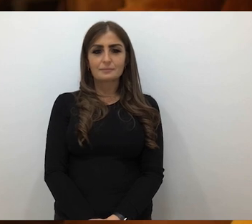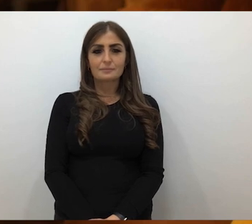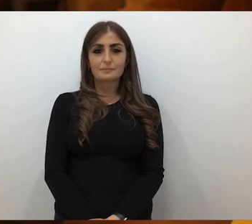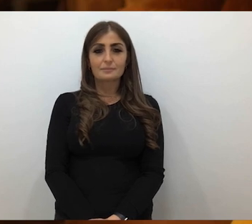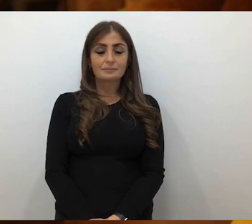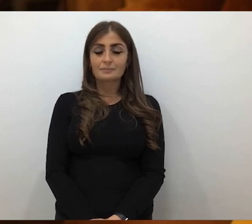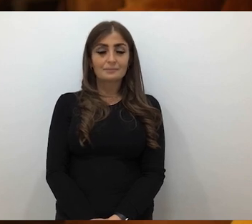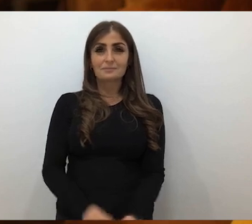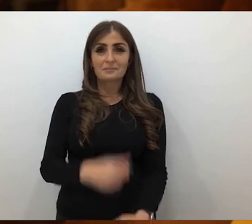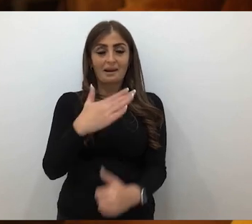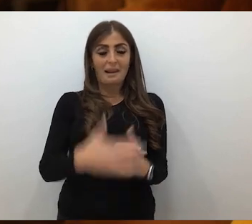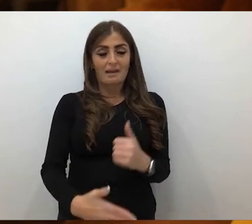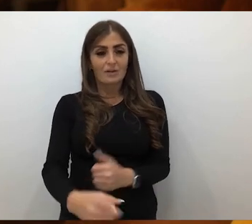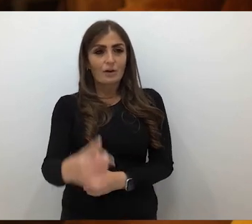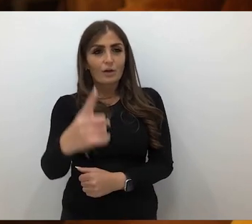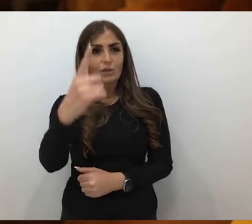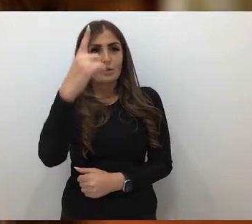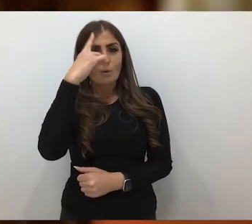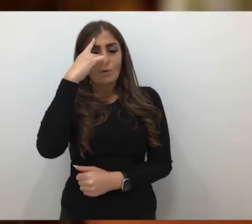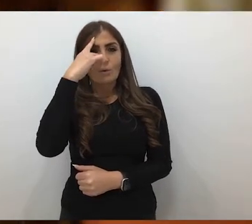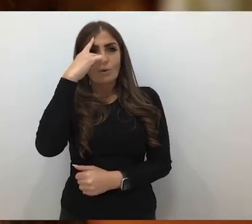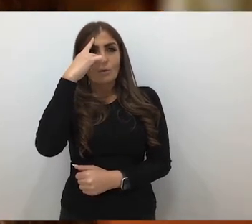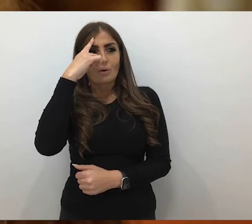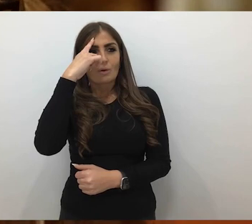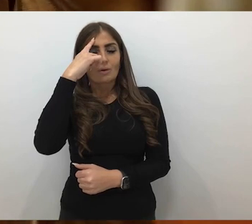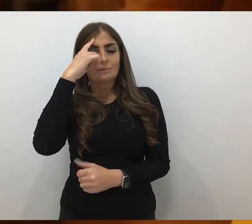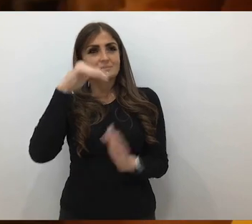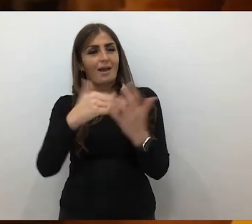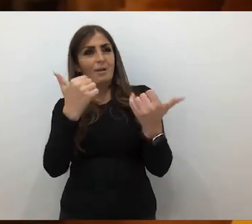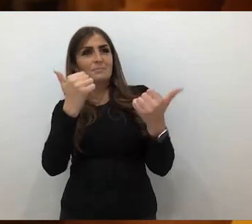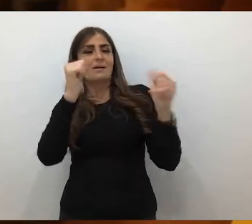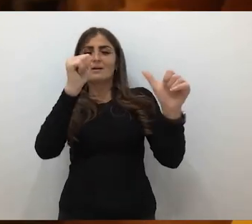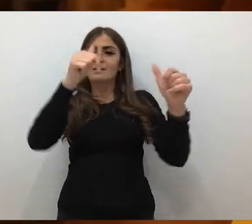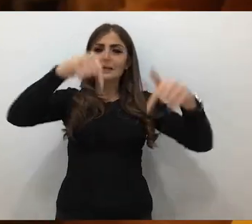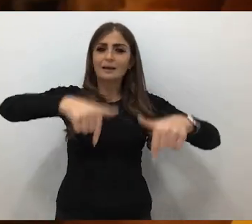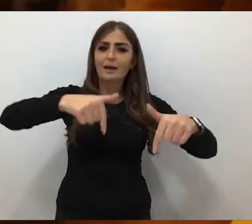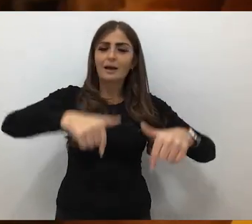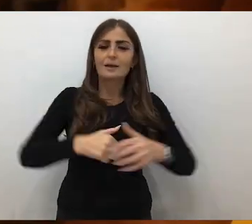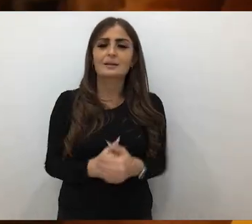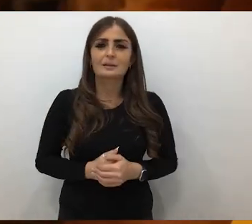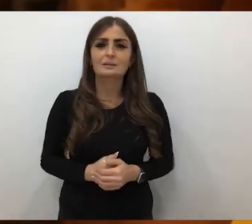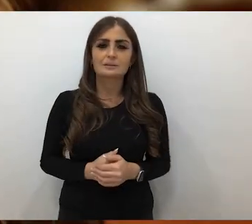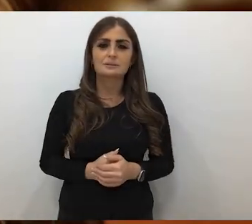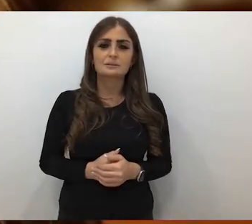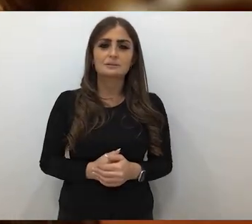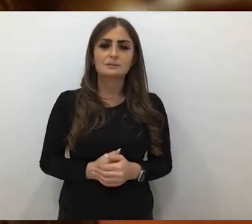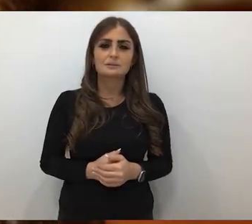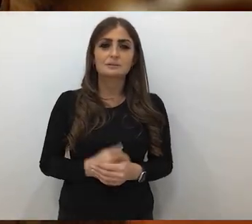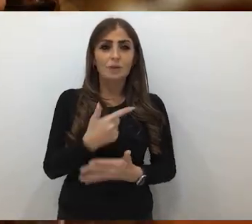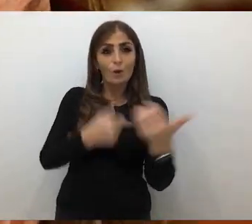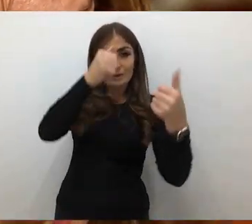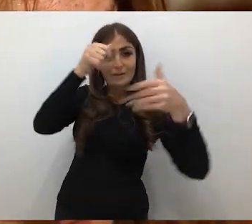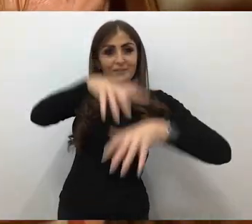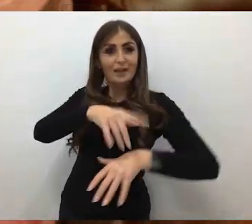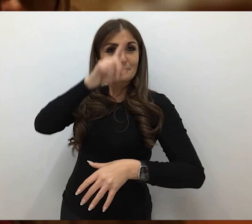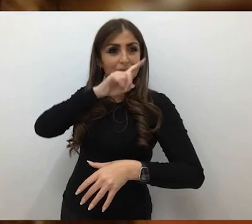I never could have dreamed of the Red Ochre. I just thought, you know, when only famous